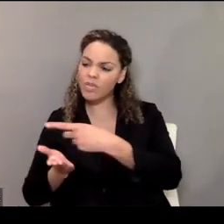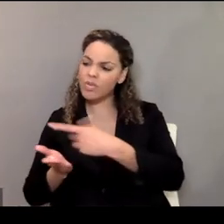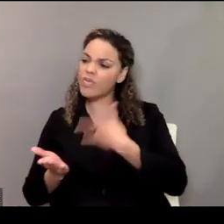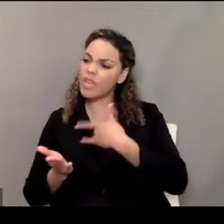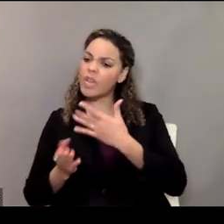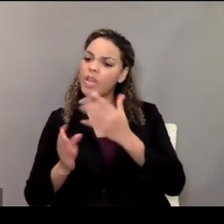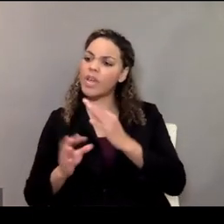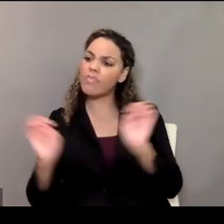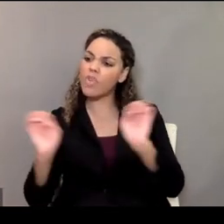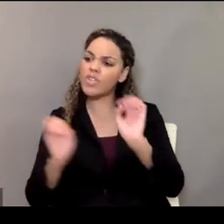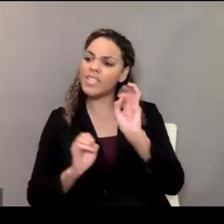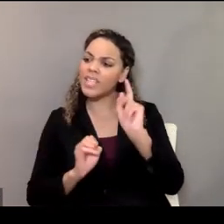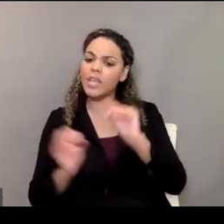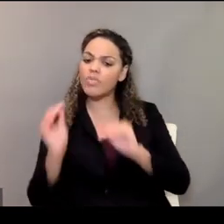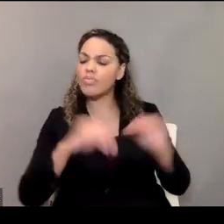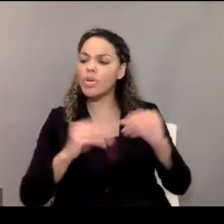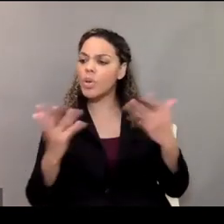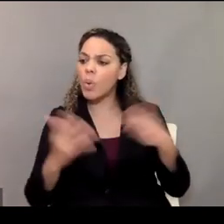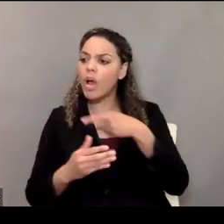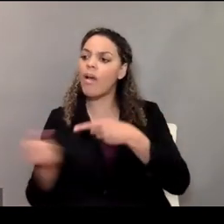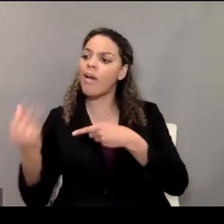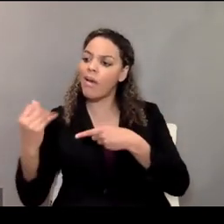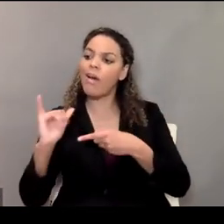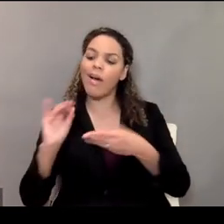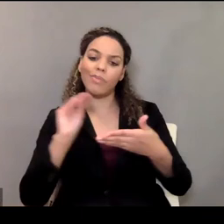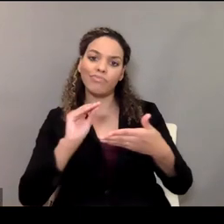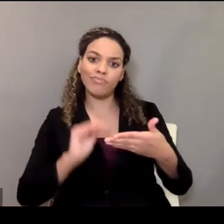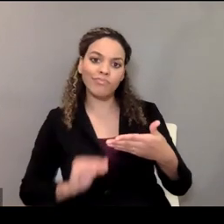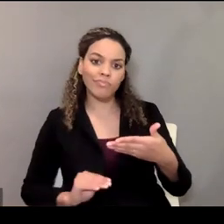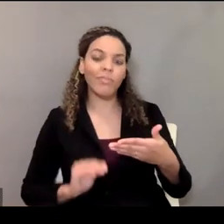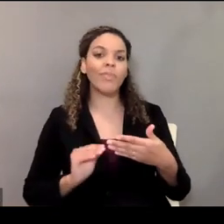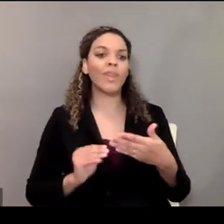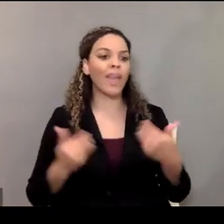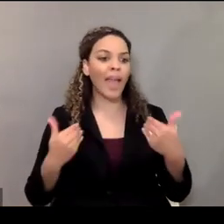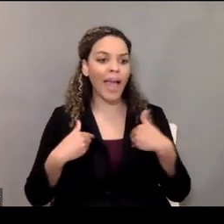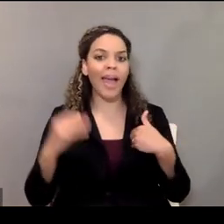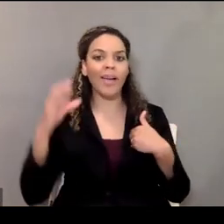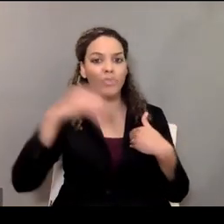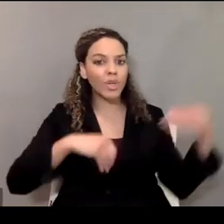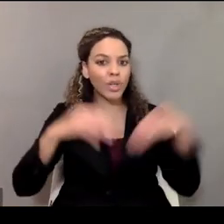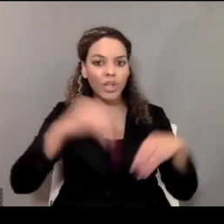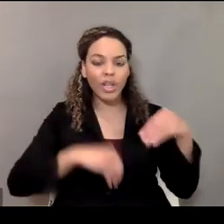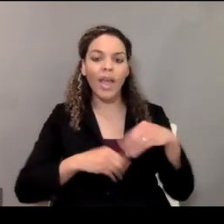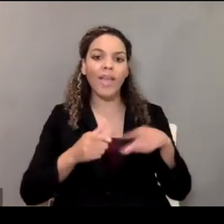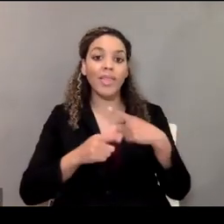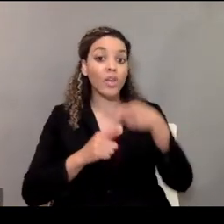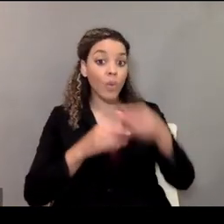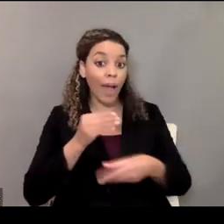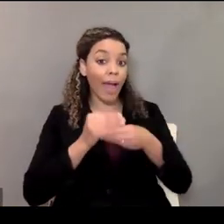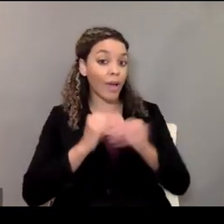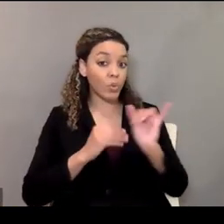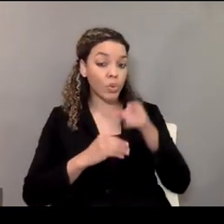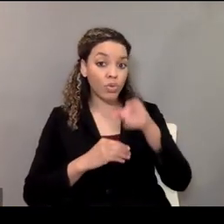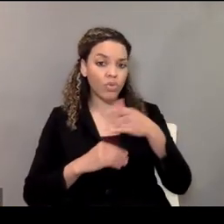needs to be in it. then you can add your items that you feel, of course, would be